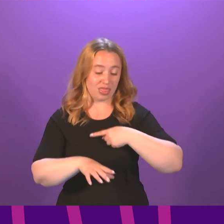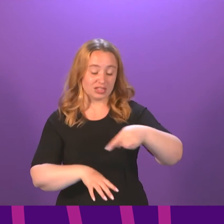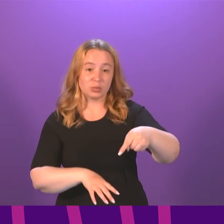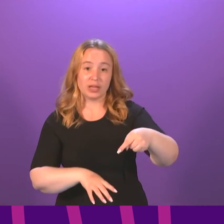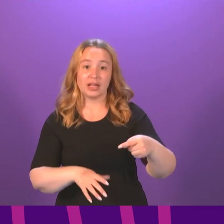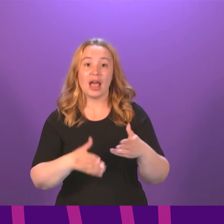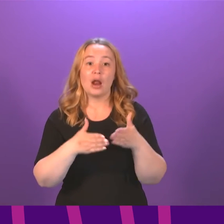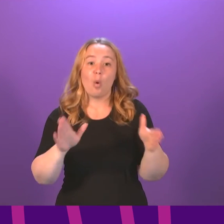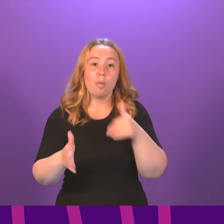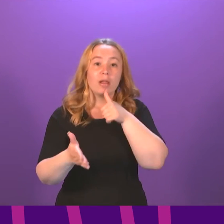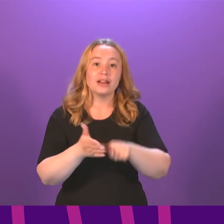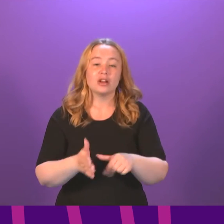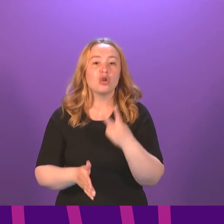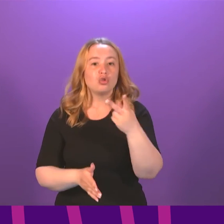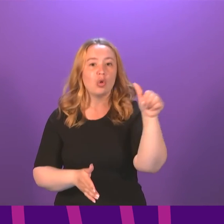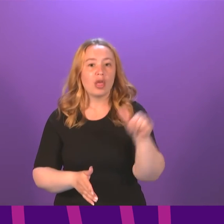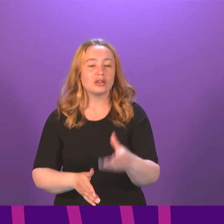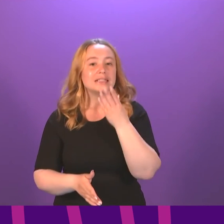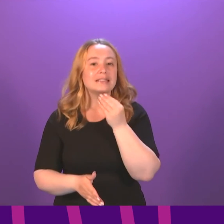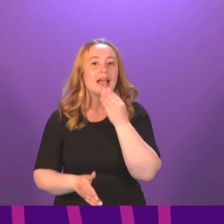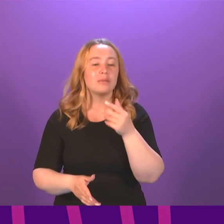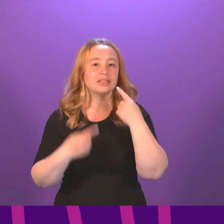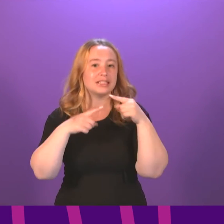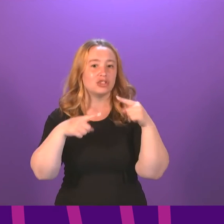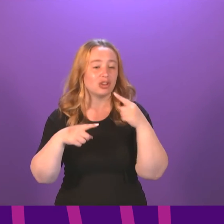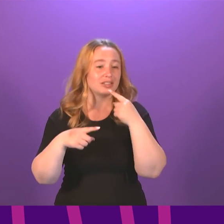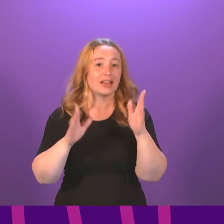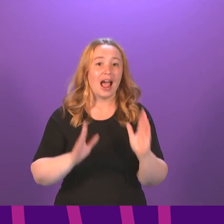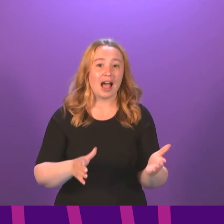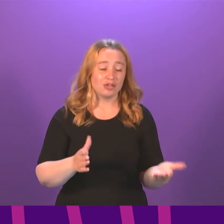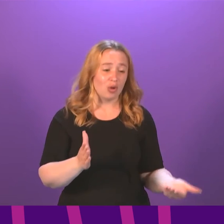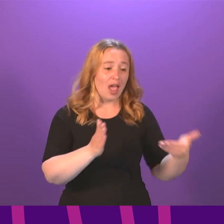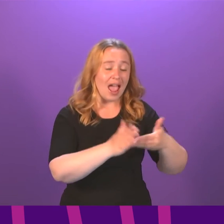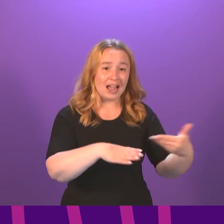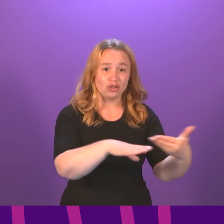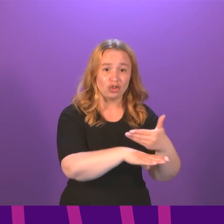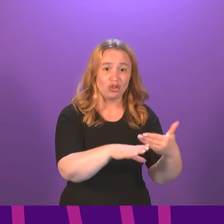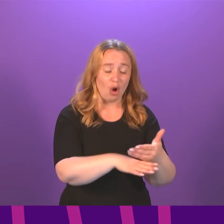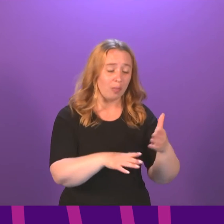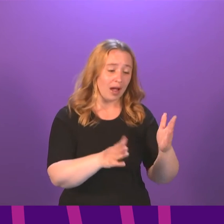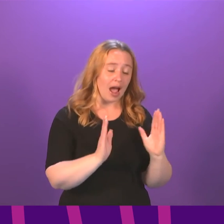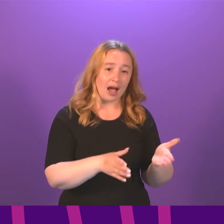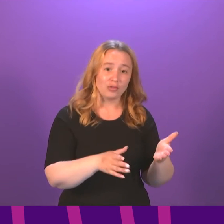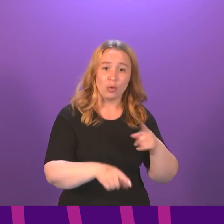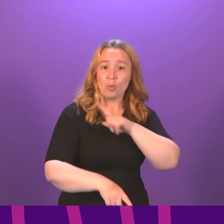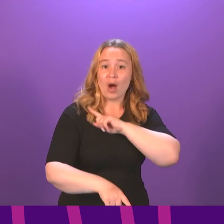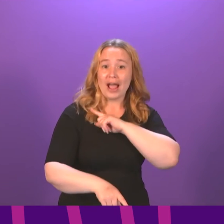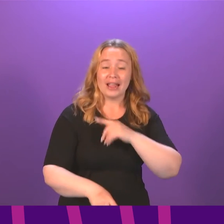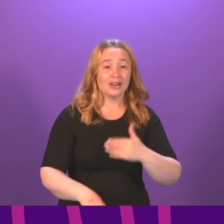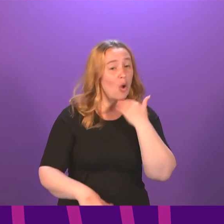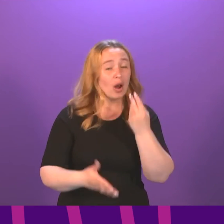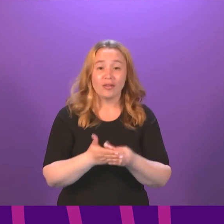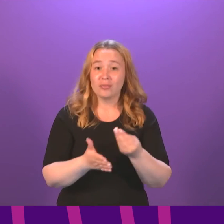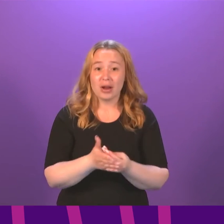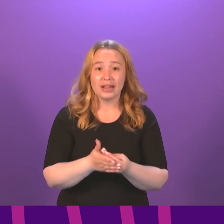2,000 temporary teachers said they were having to take extra jobs just to put food on the table. One in ten teachers